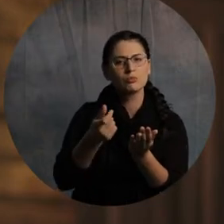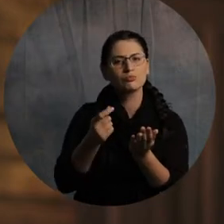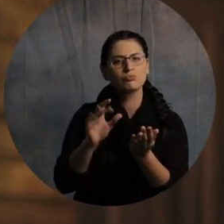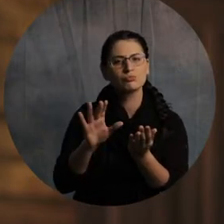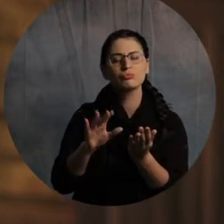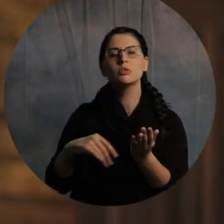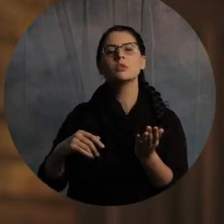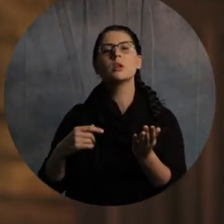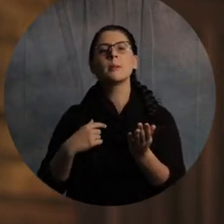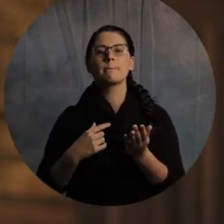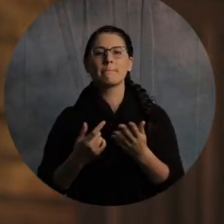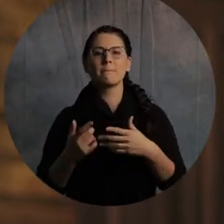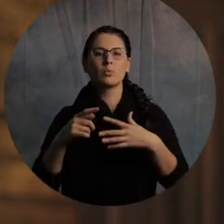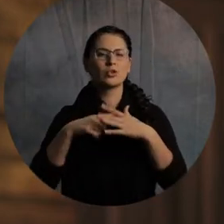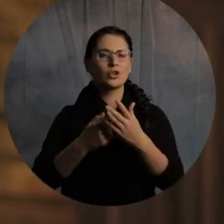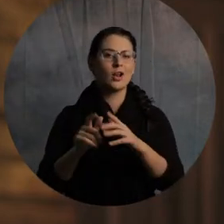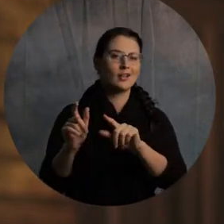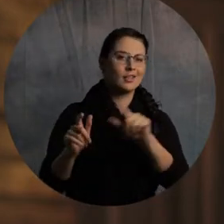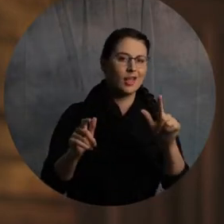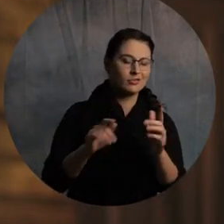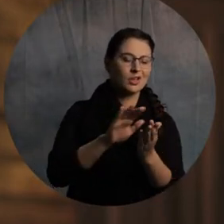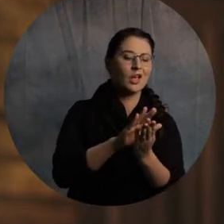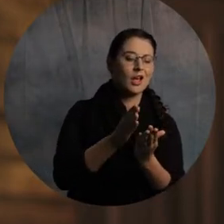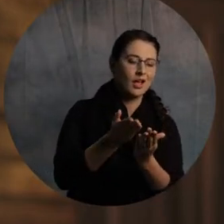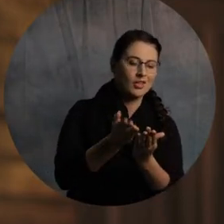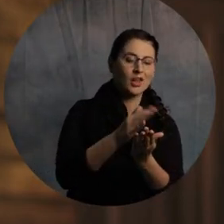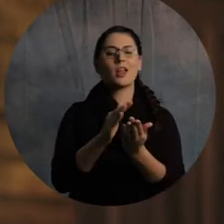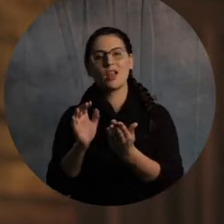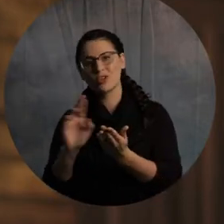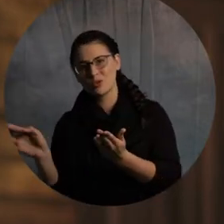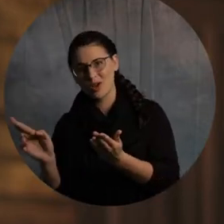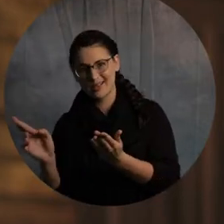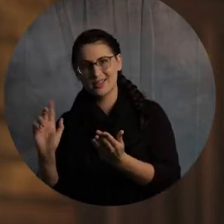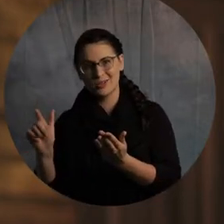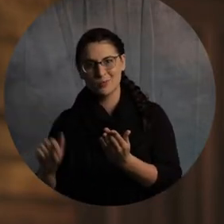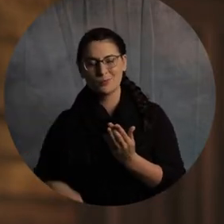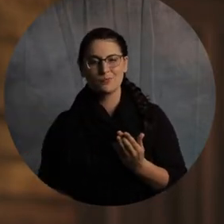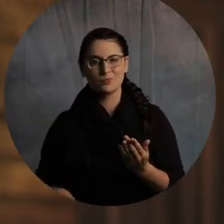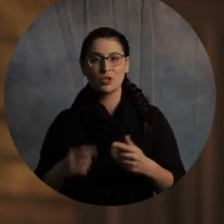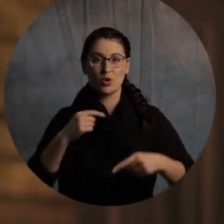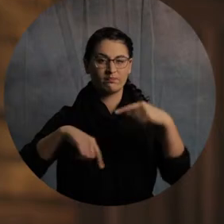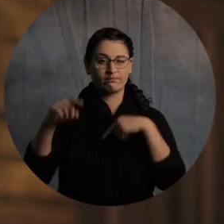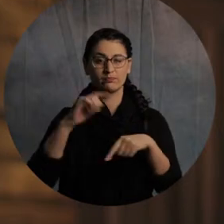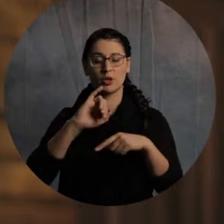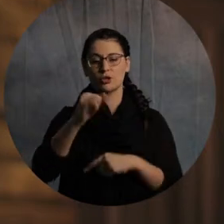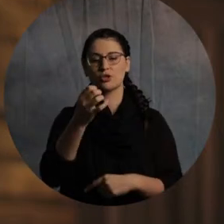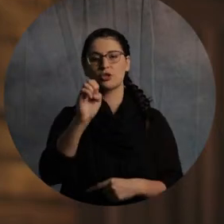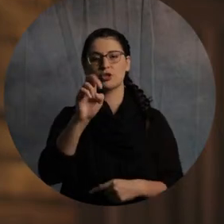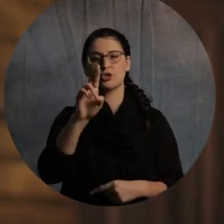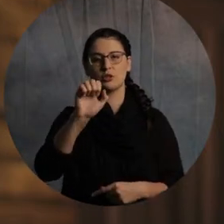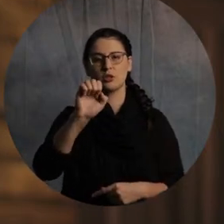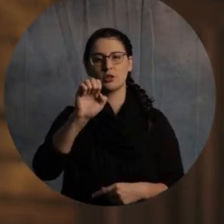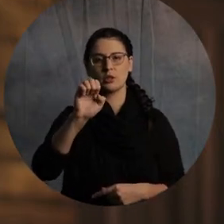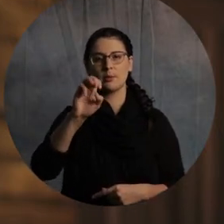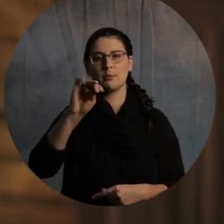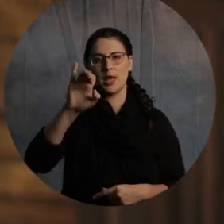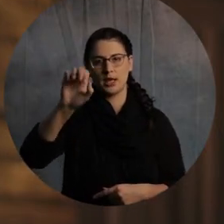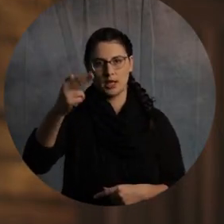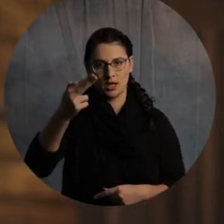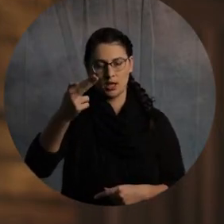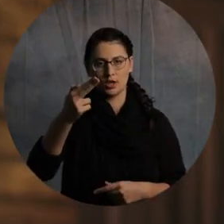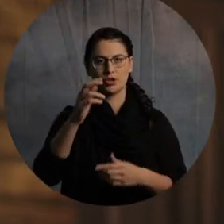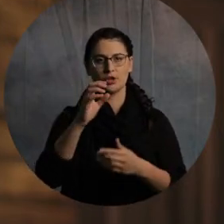we're going to kind of work from the left to the right in our Bible. So, if you've got your Bible, I want you to back up to Jeremiah chapter 31, all right?